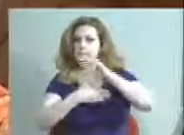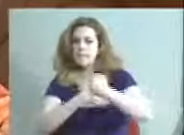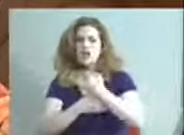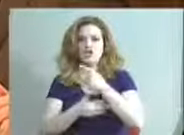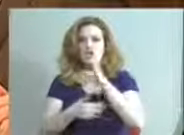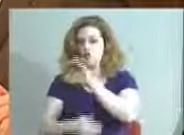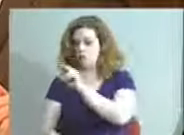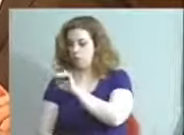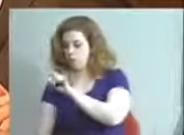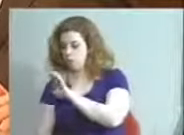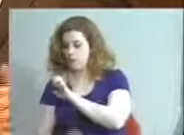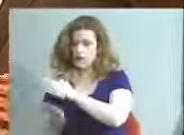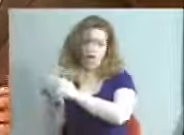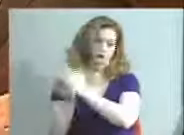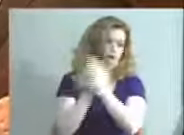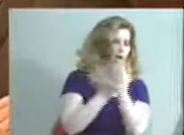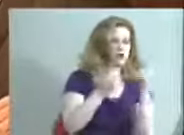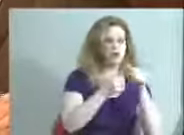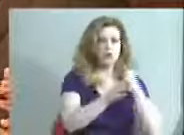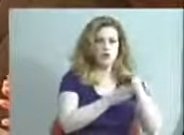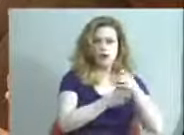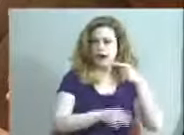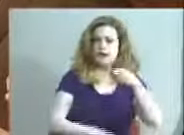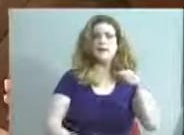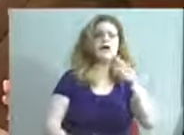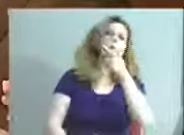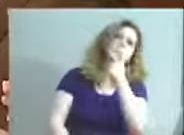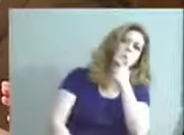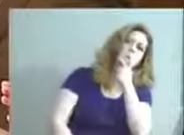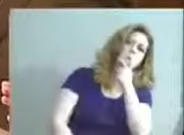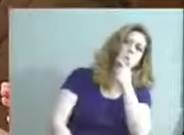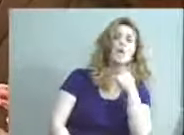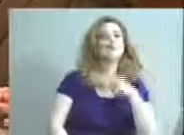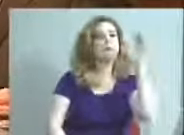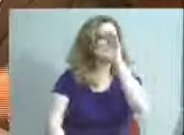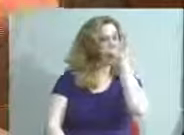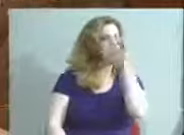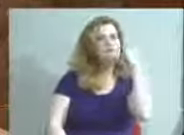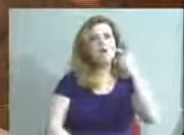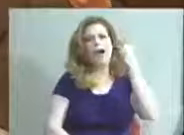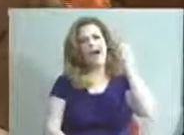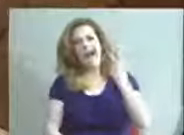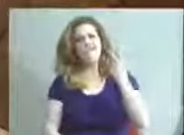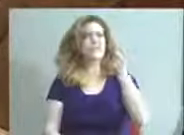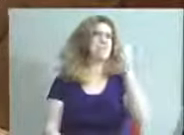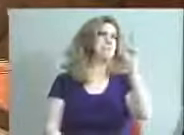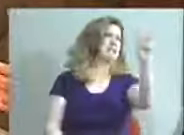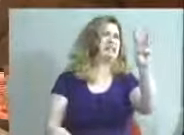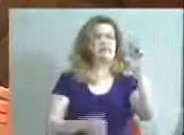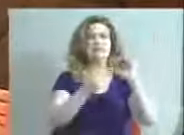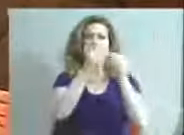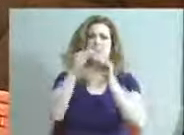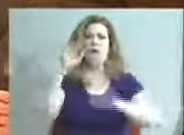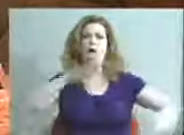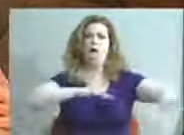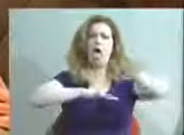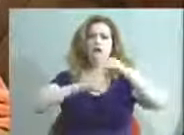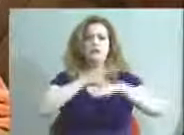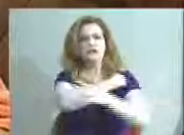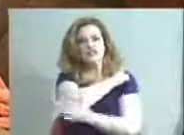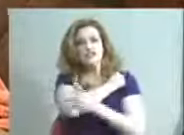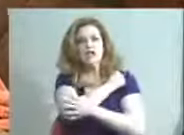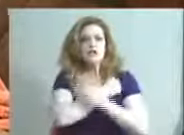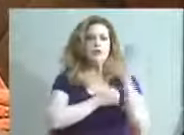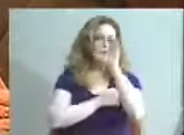were next and described that they were looking for a half dozen cities in the country that had a systems view toward learning and were